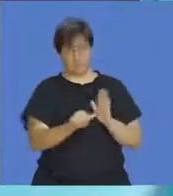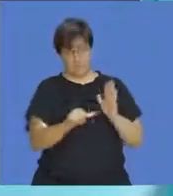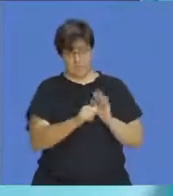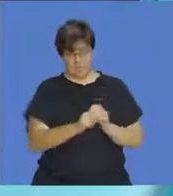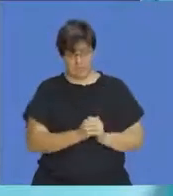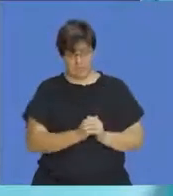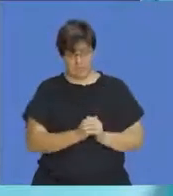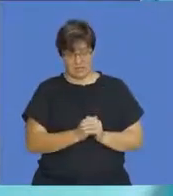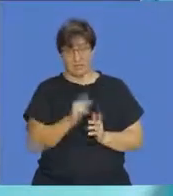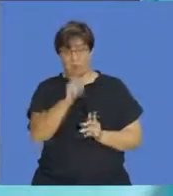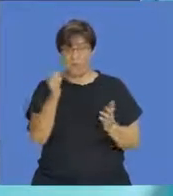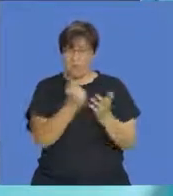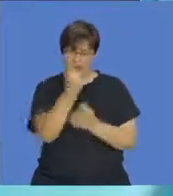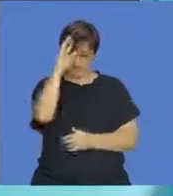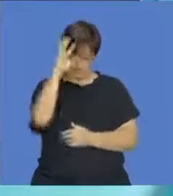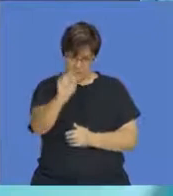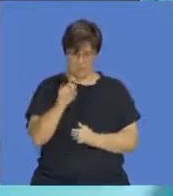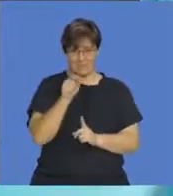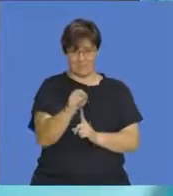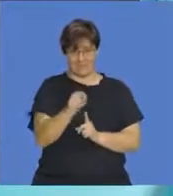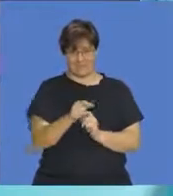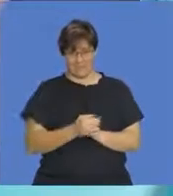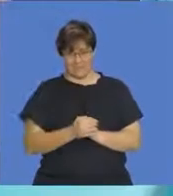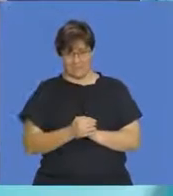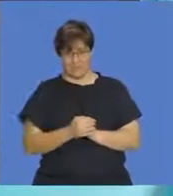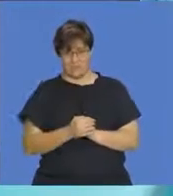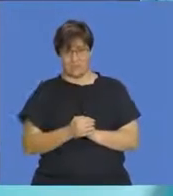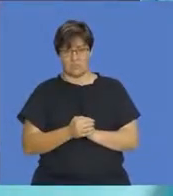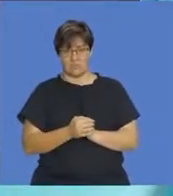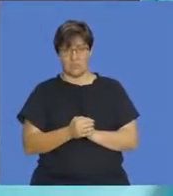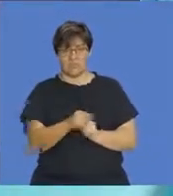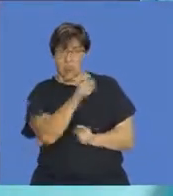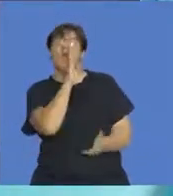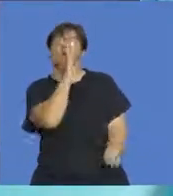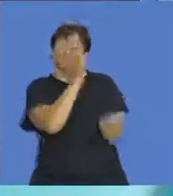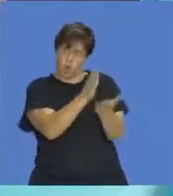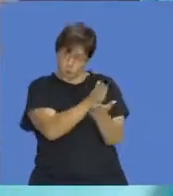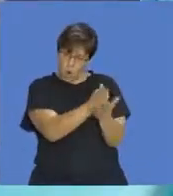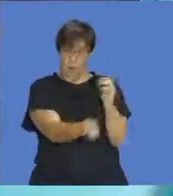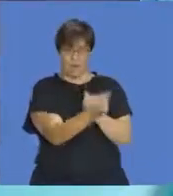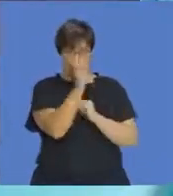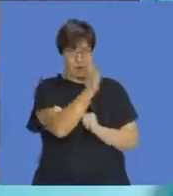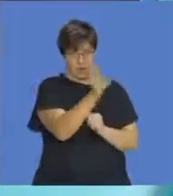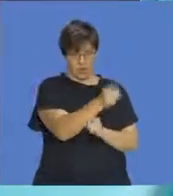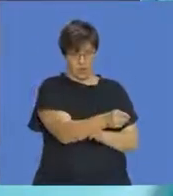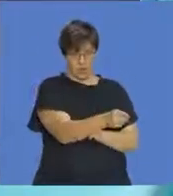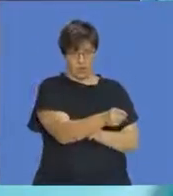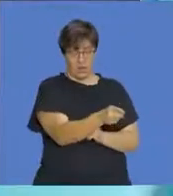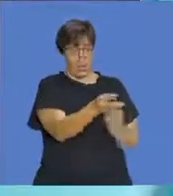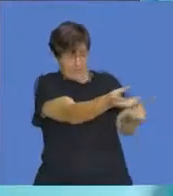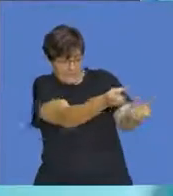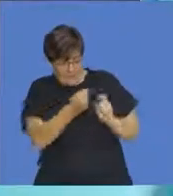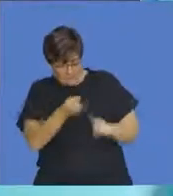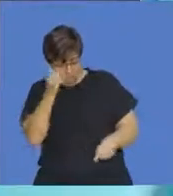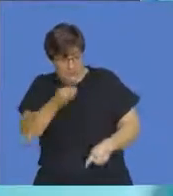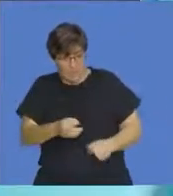conclusion that we must remember. That if something is certain, we're going to take something from the sample space